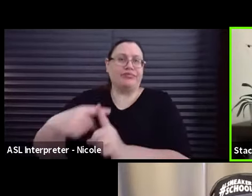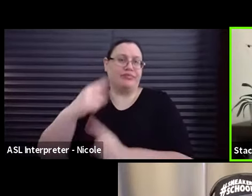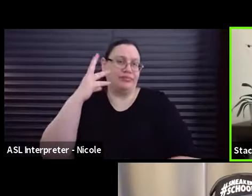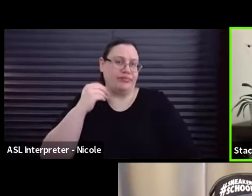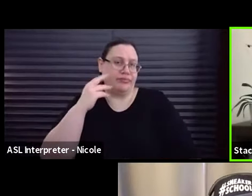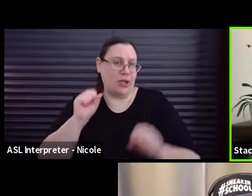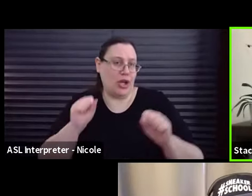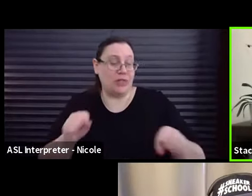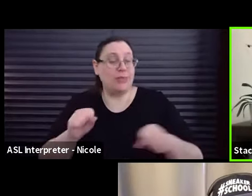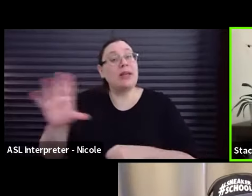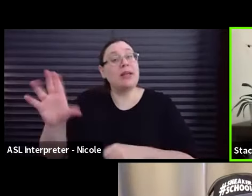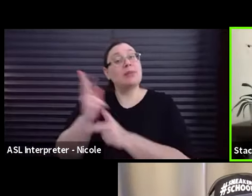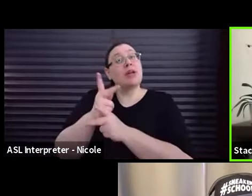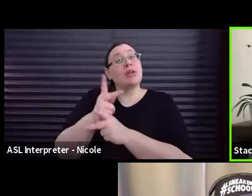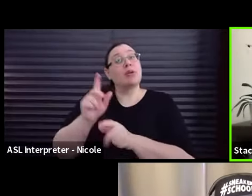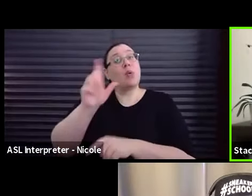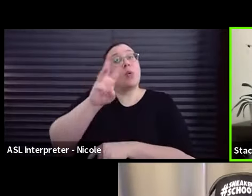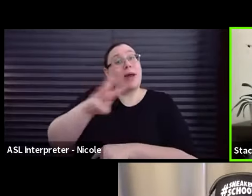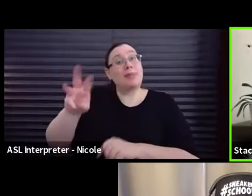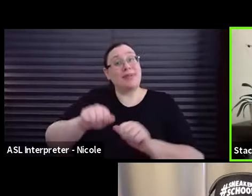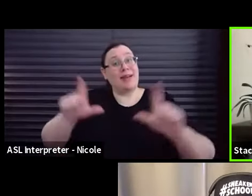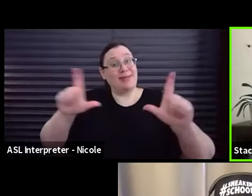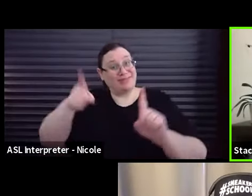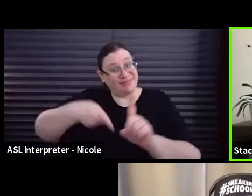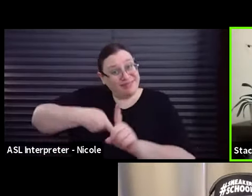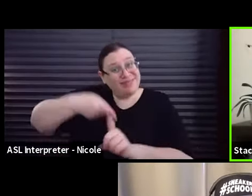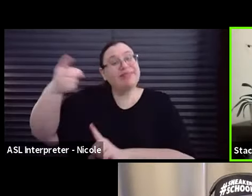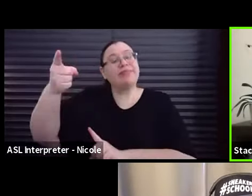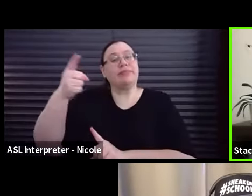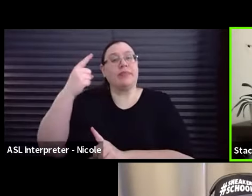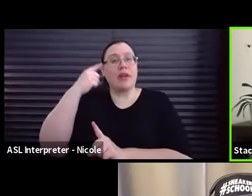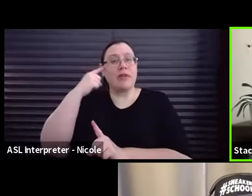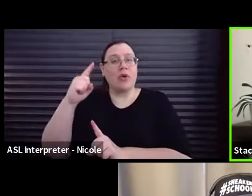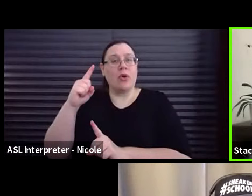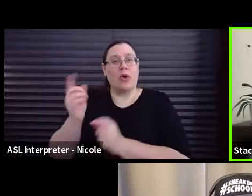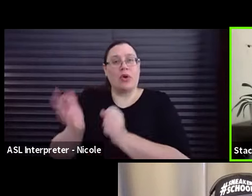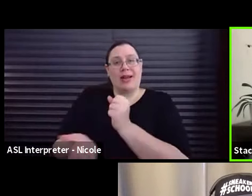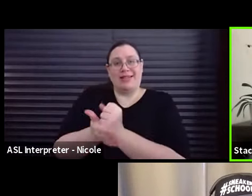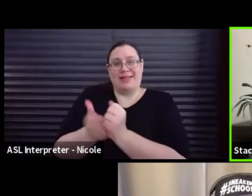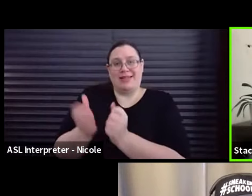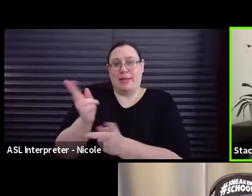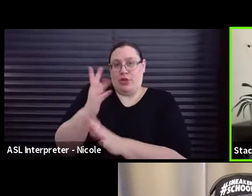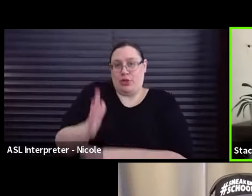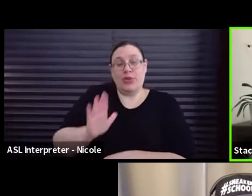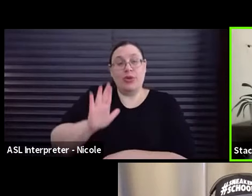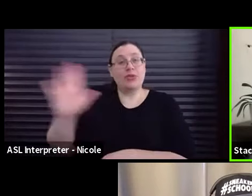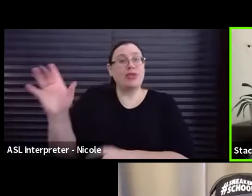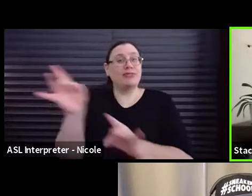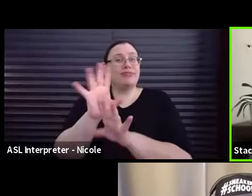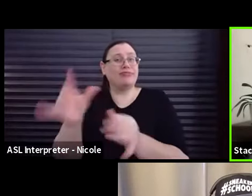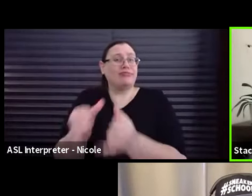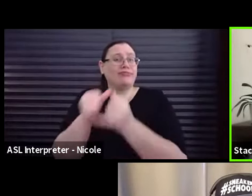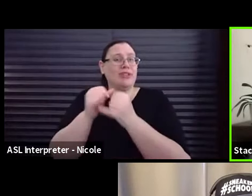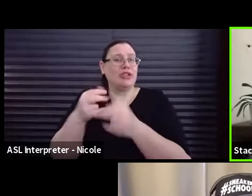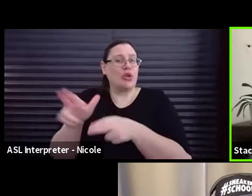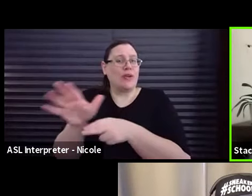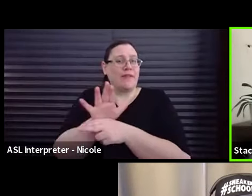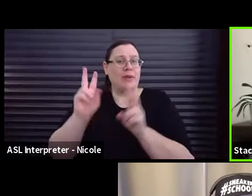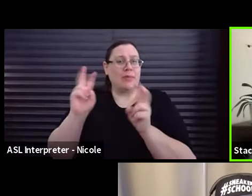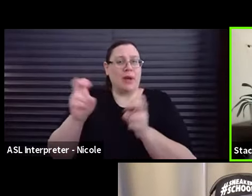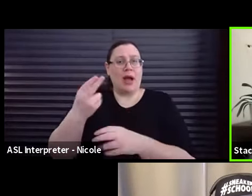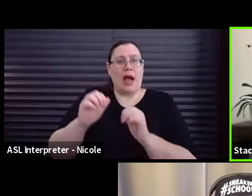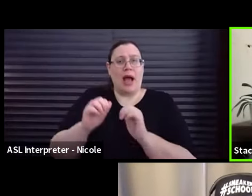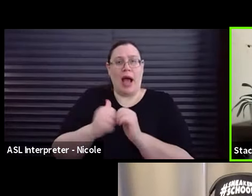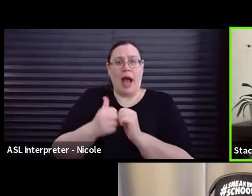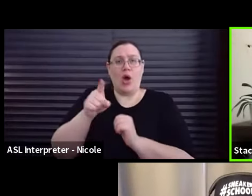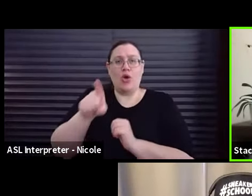production website has a page specifically for assisting producers. His award-winning short film, How You Are